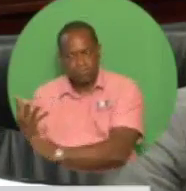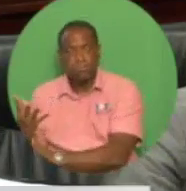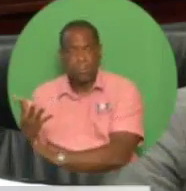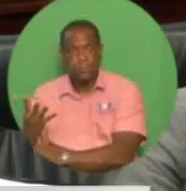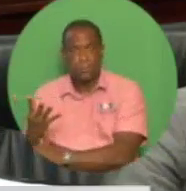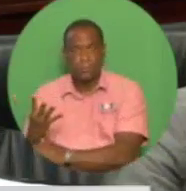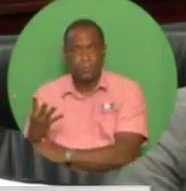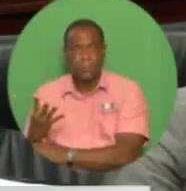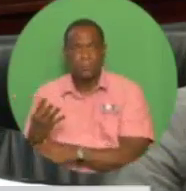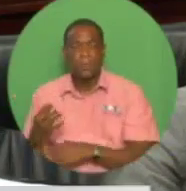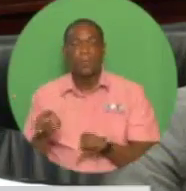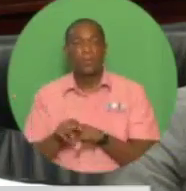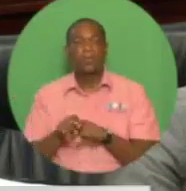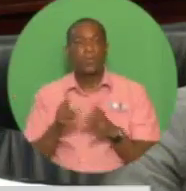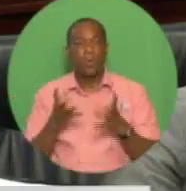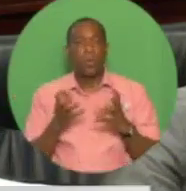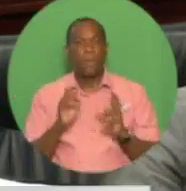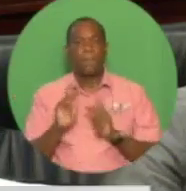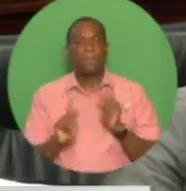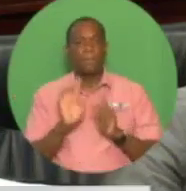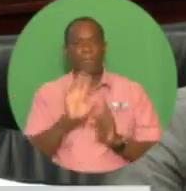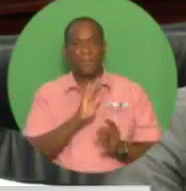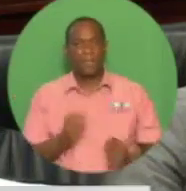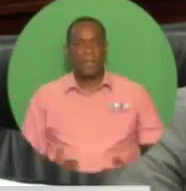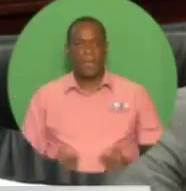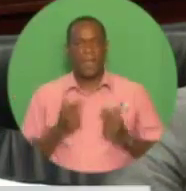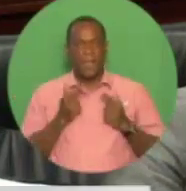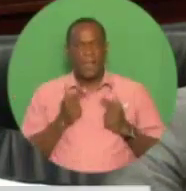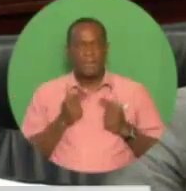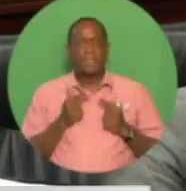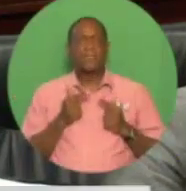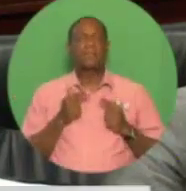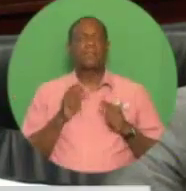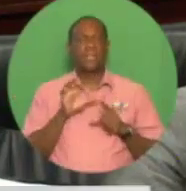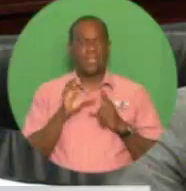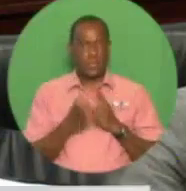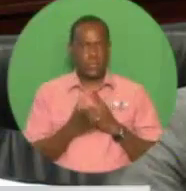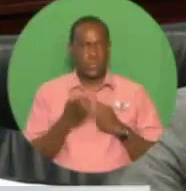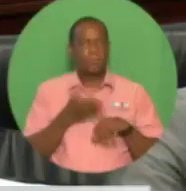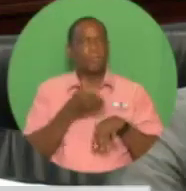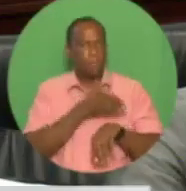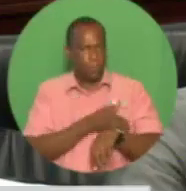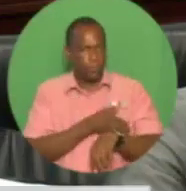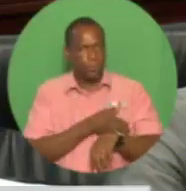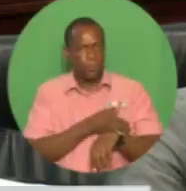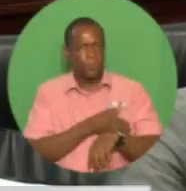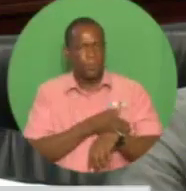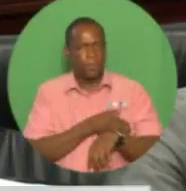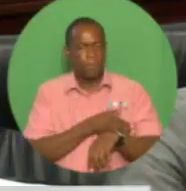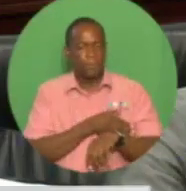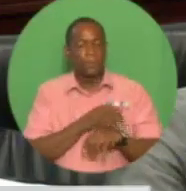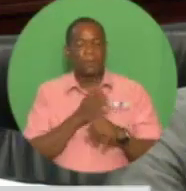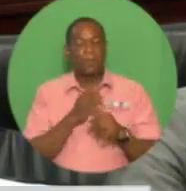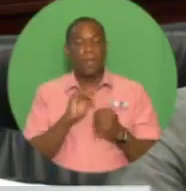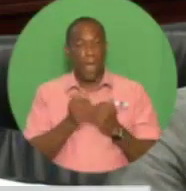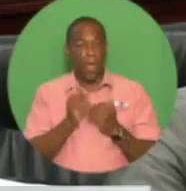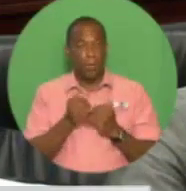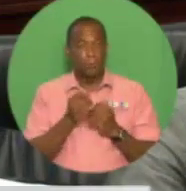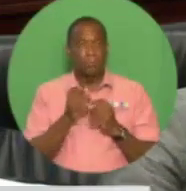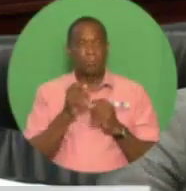gains in the living standards of our citizens. Through careful management of the exchange rate and other strategies,